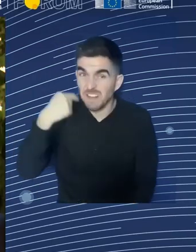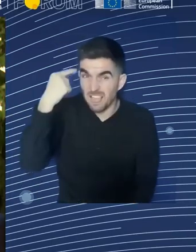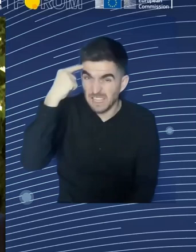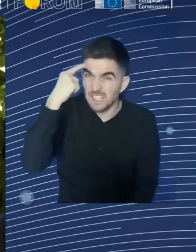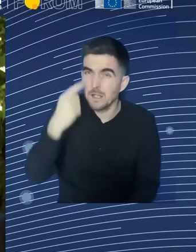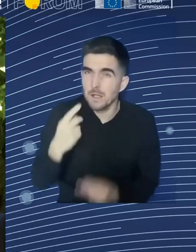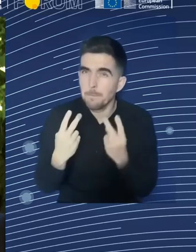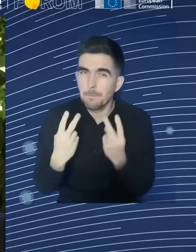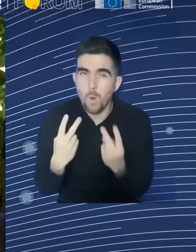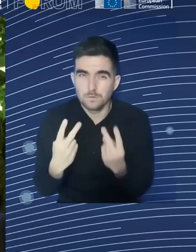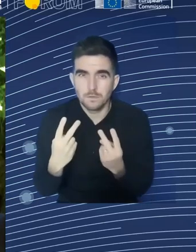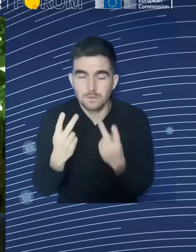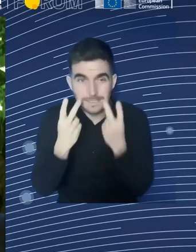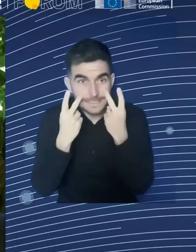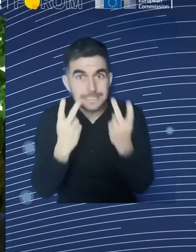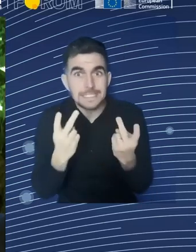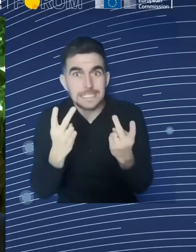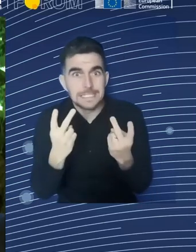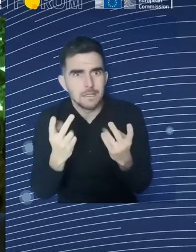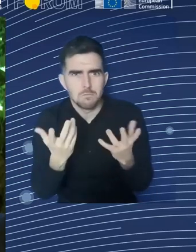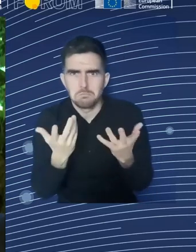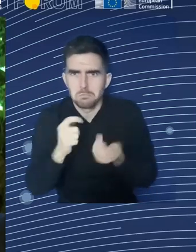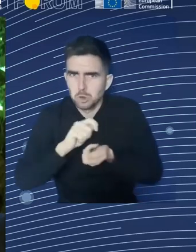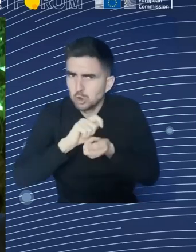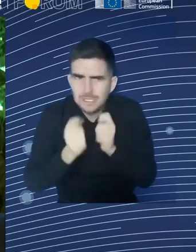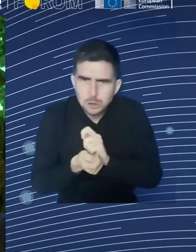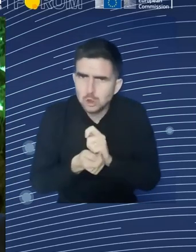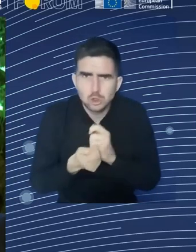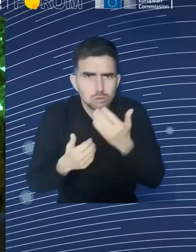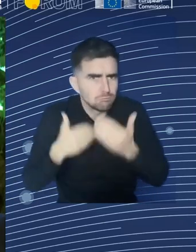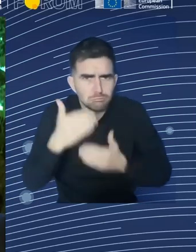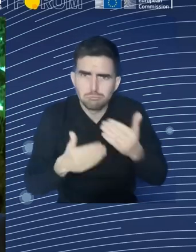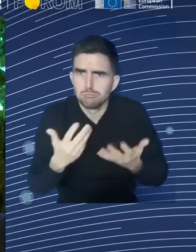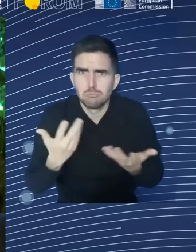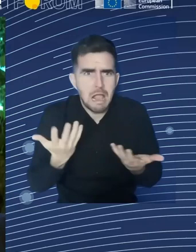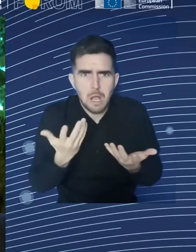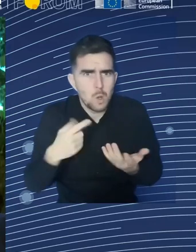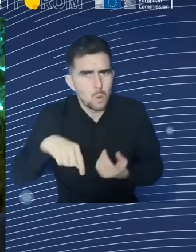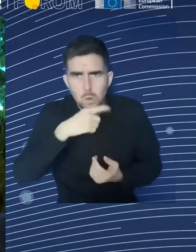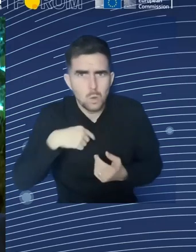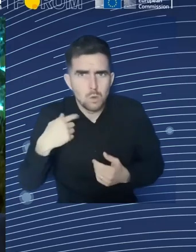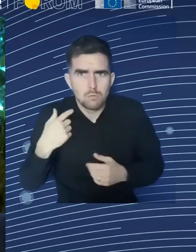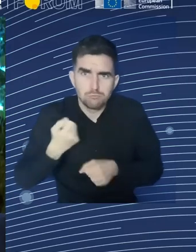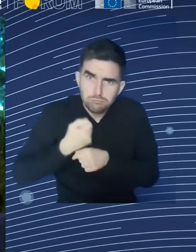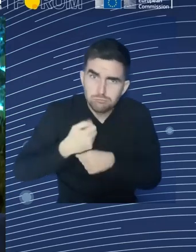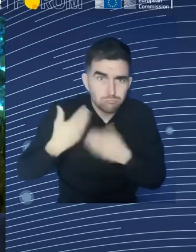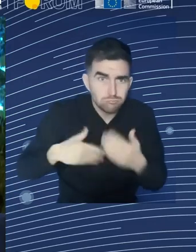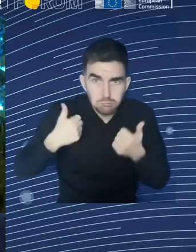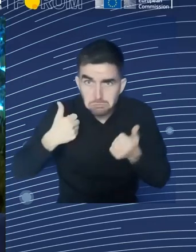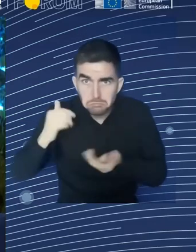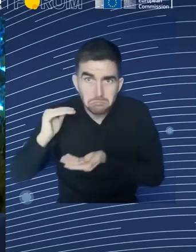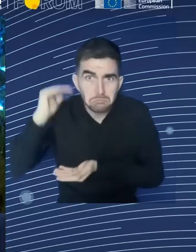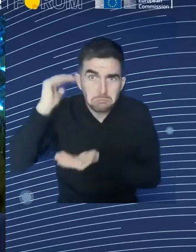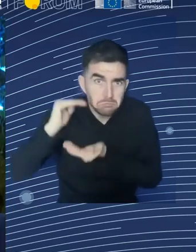affected the outcomes, let's say, in a longer run. And if we are ready